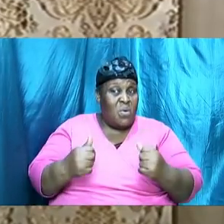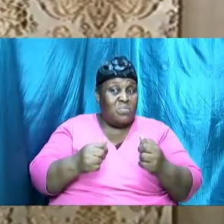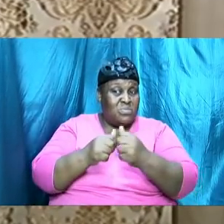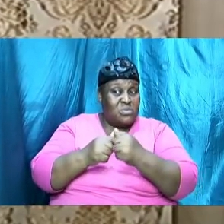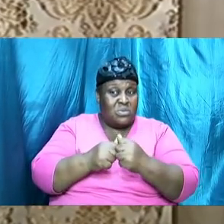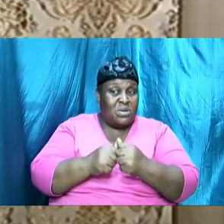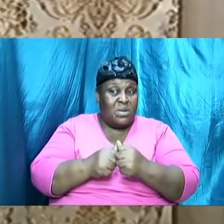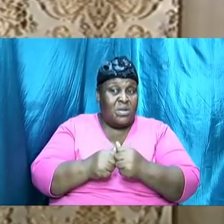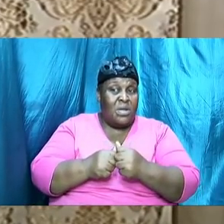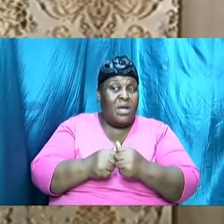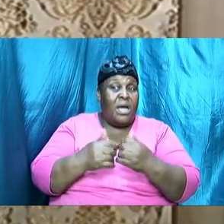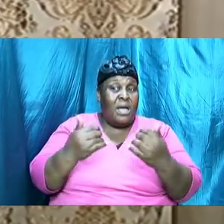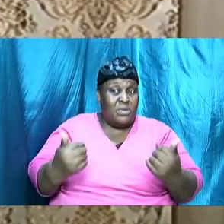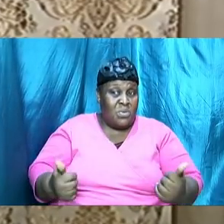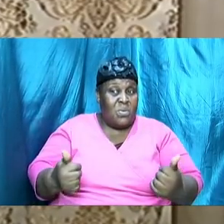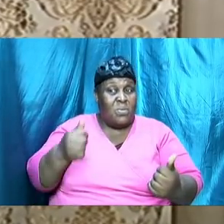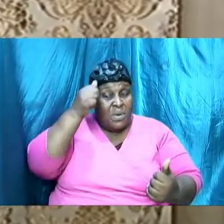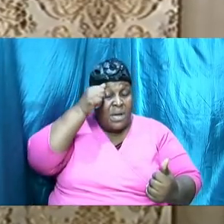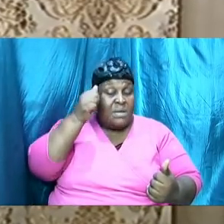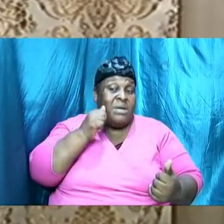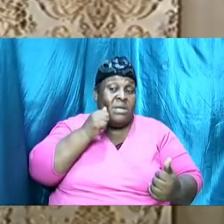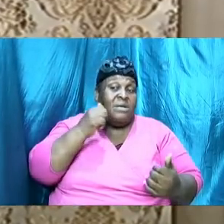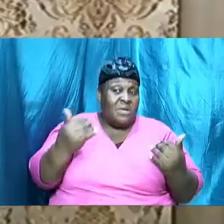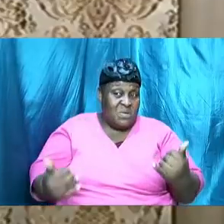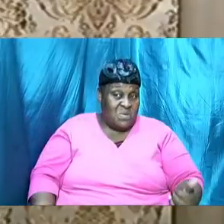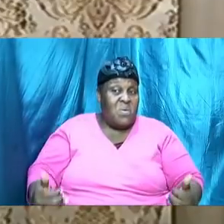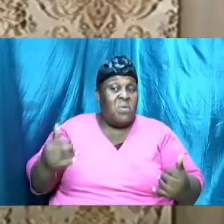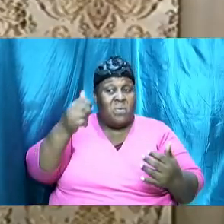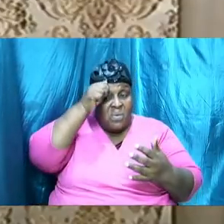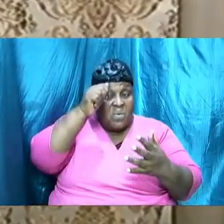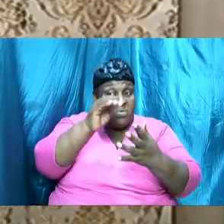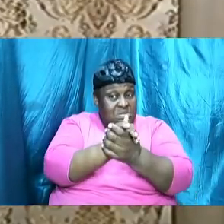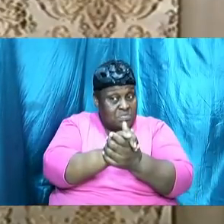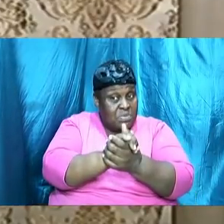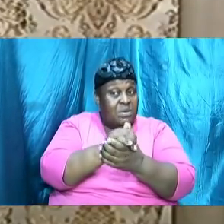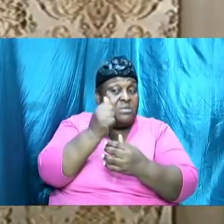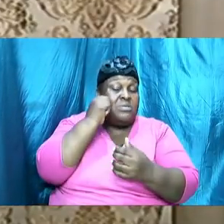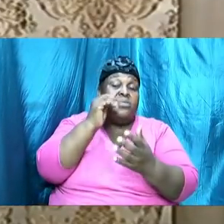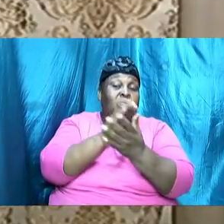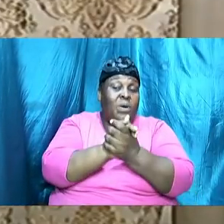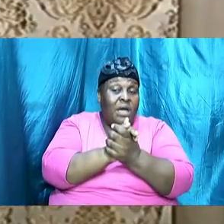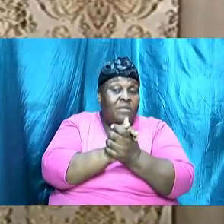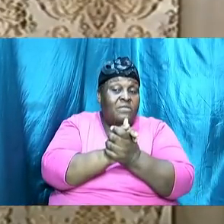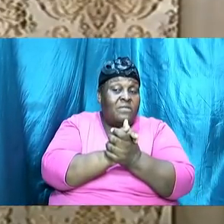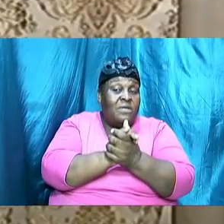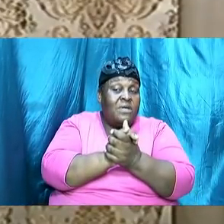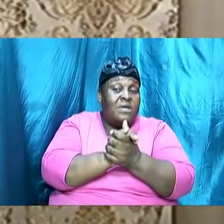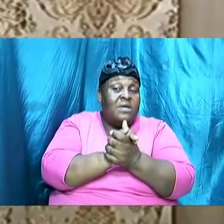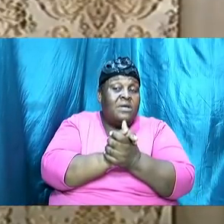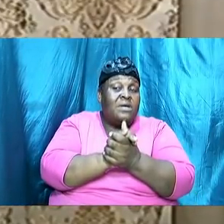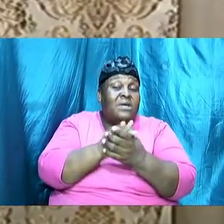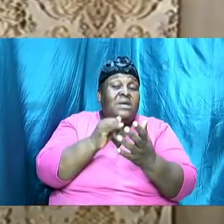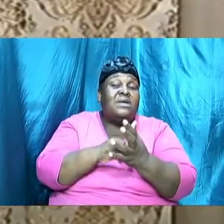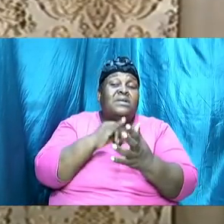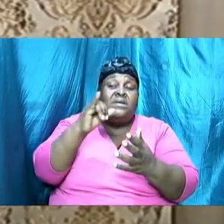husband and wife notice it is the family